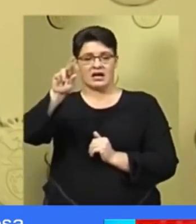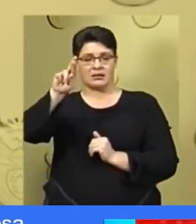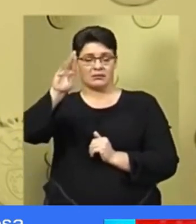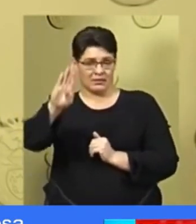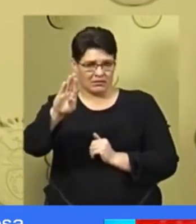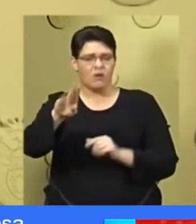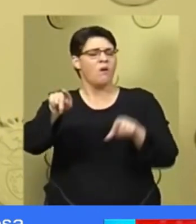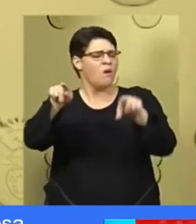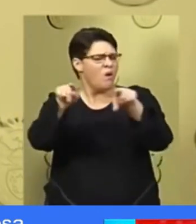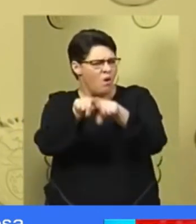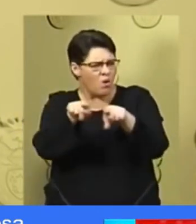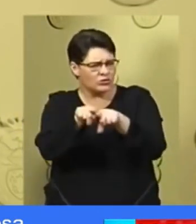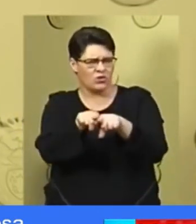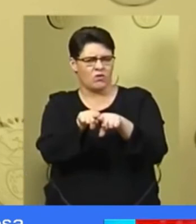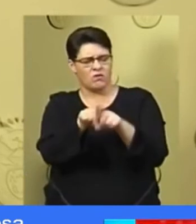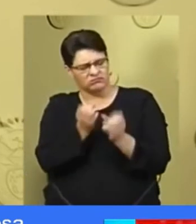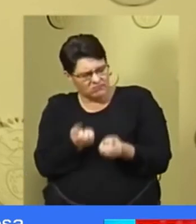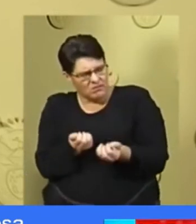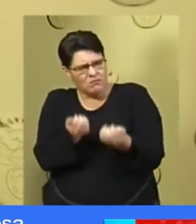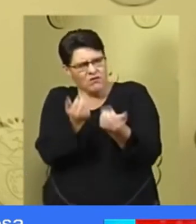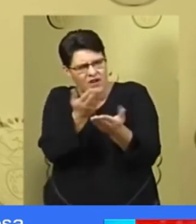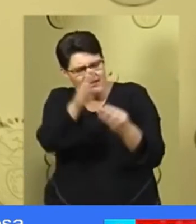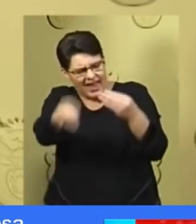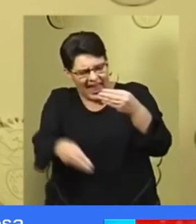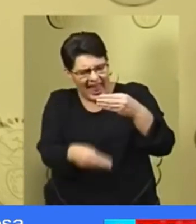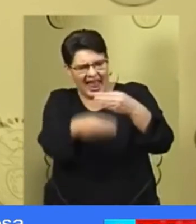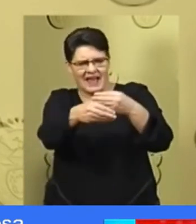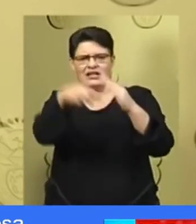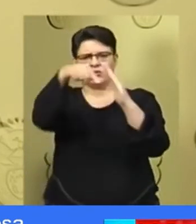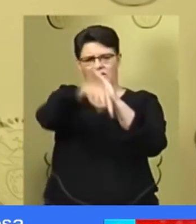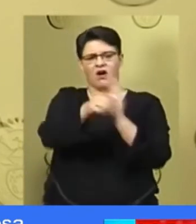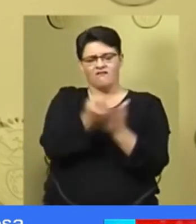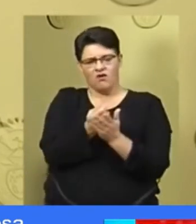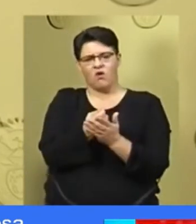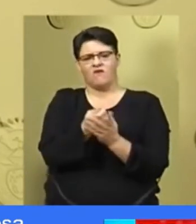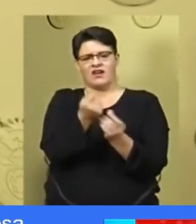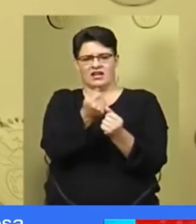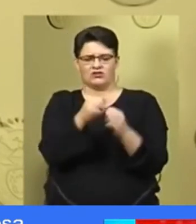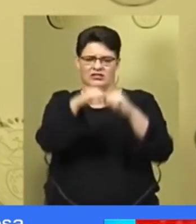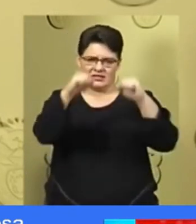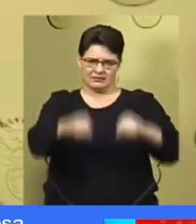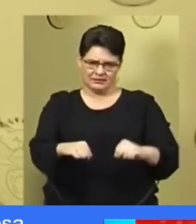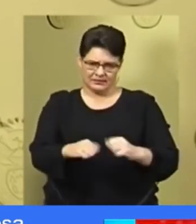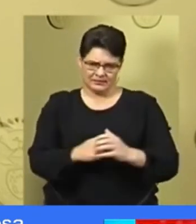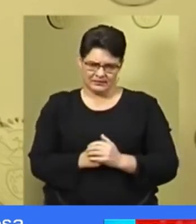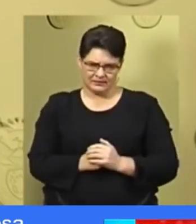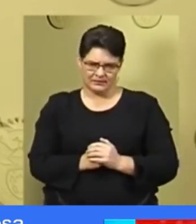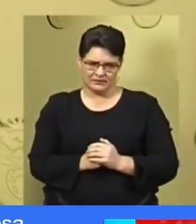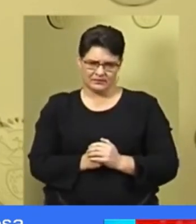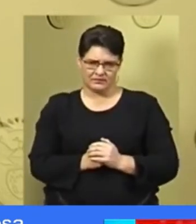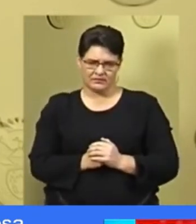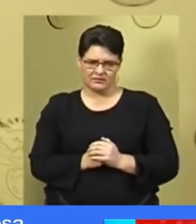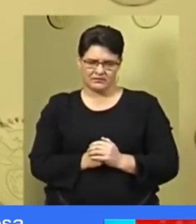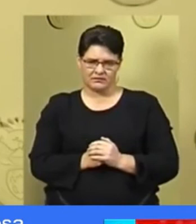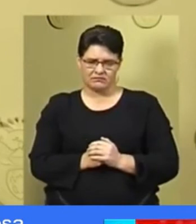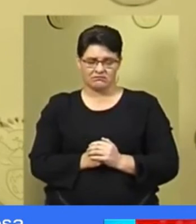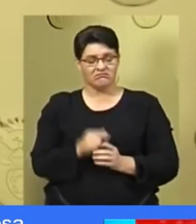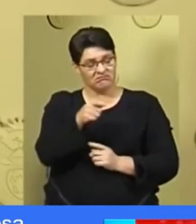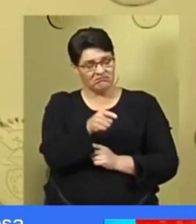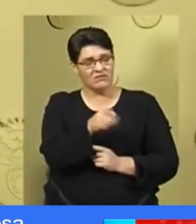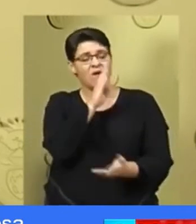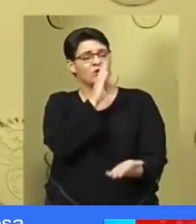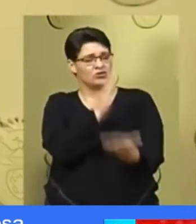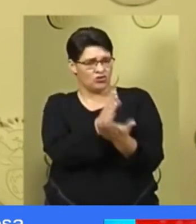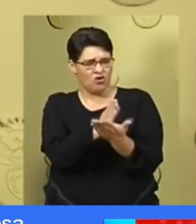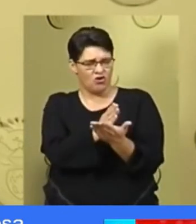also proactively provided additional liquidity to the financial system. The Governor has assured me that